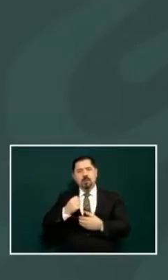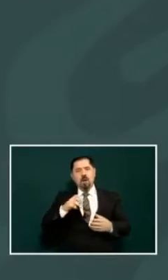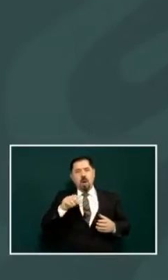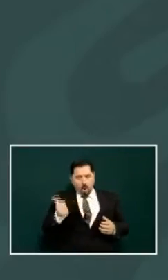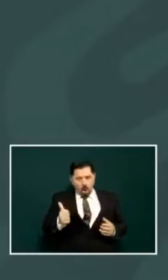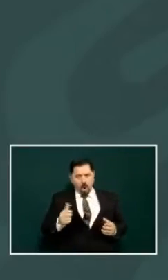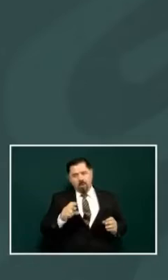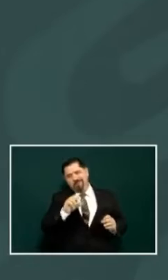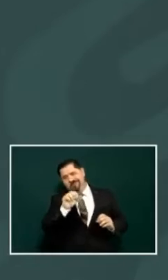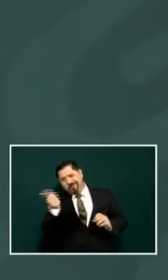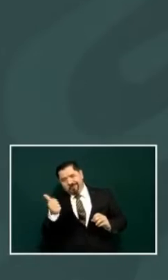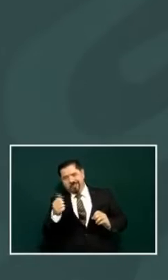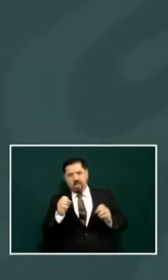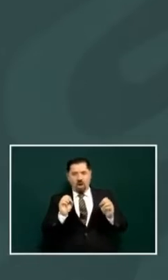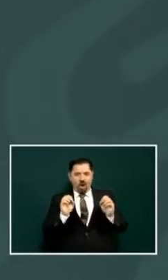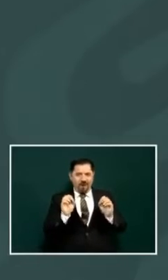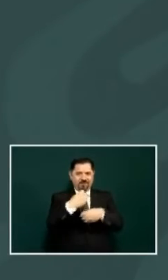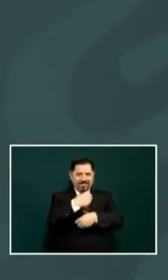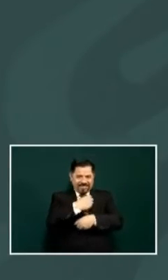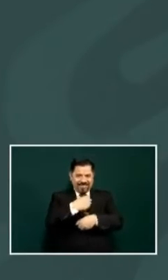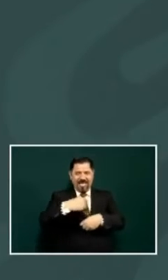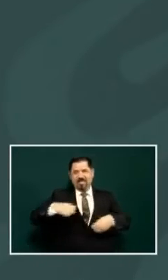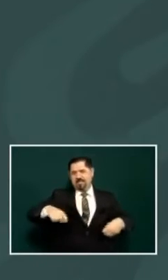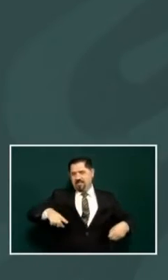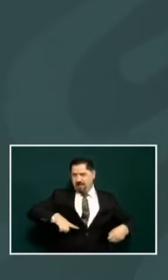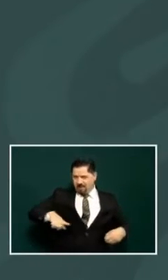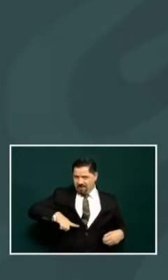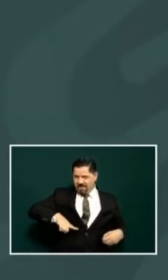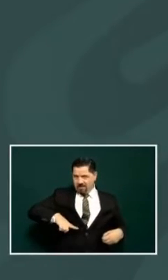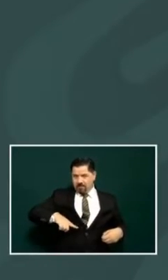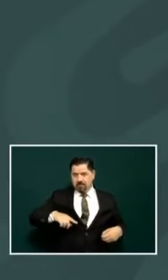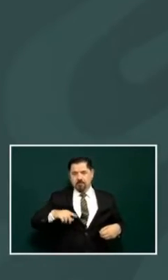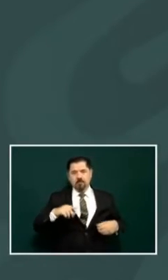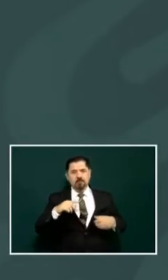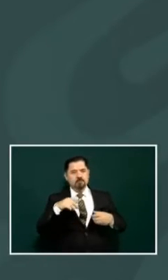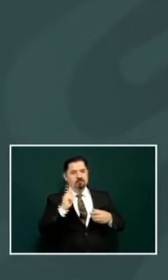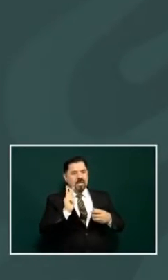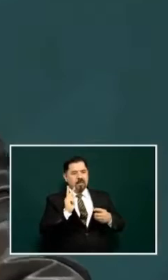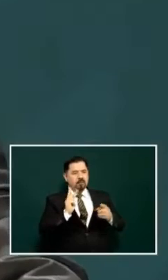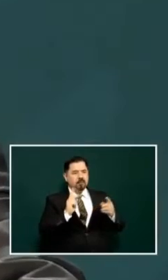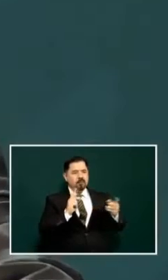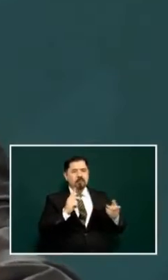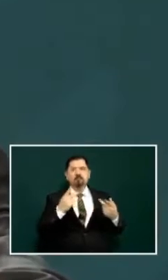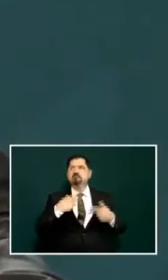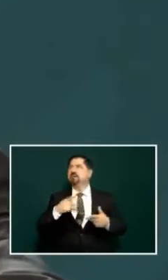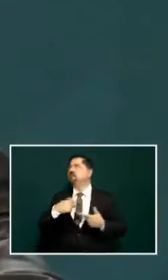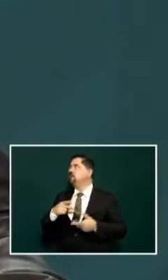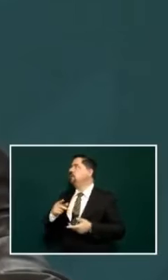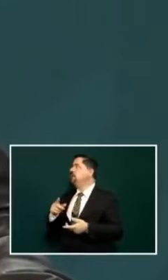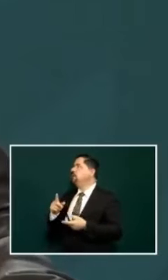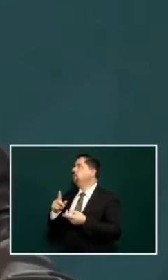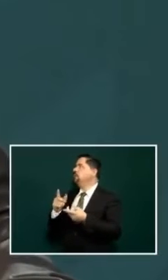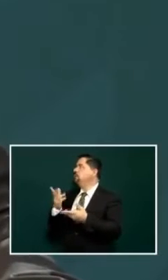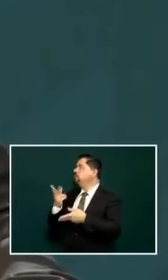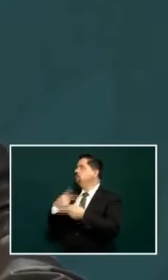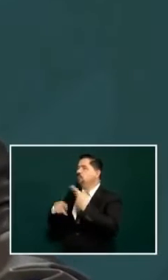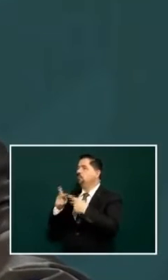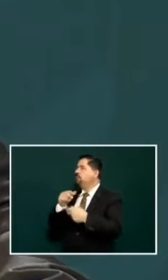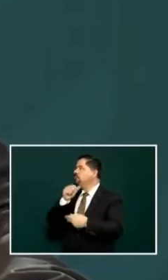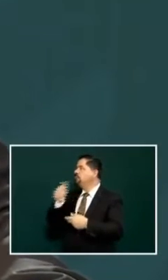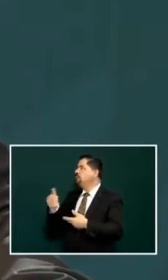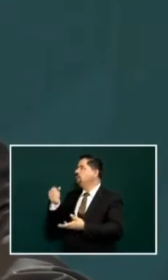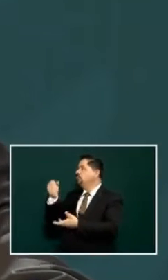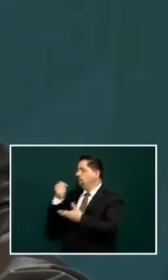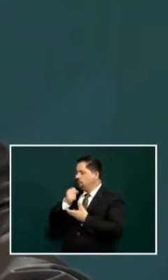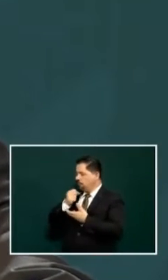or the government agencies and they never got to the people so now we're being